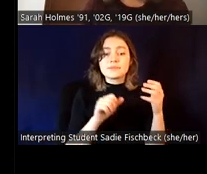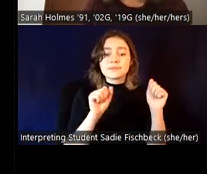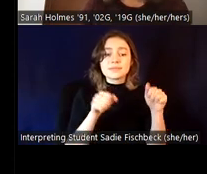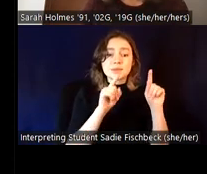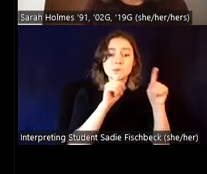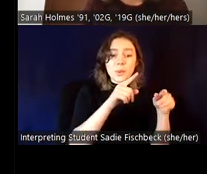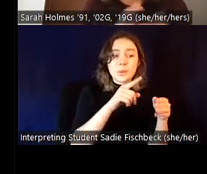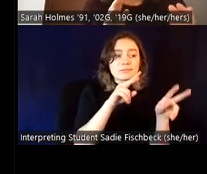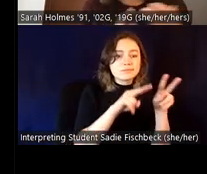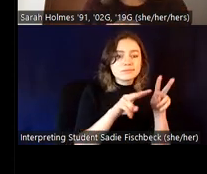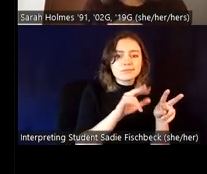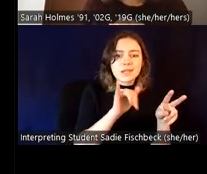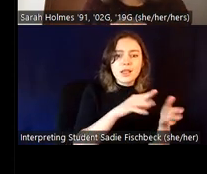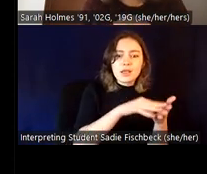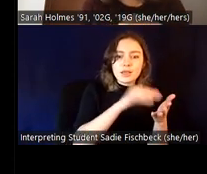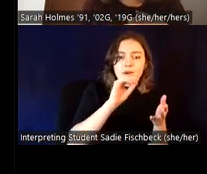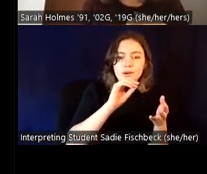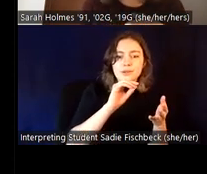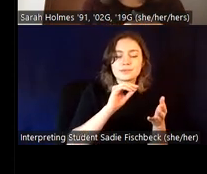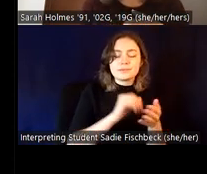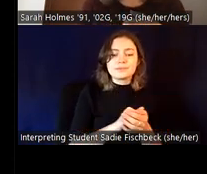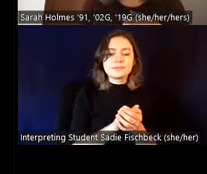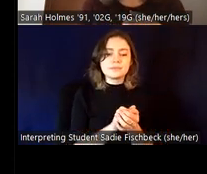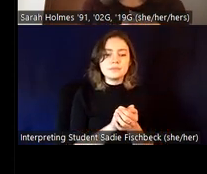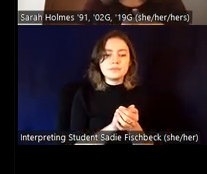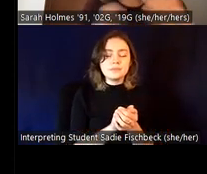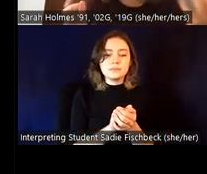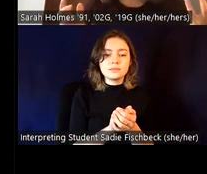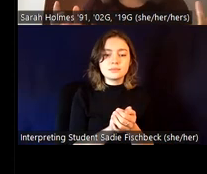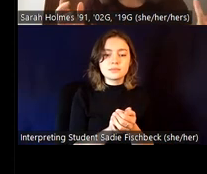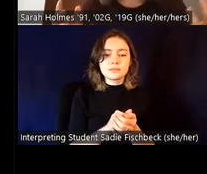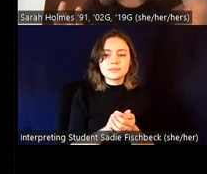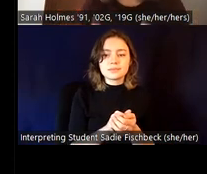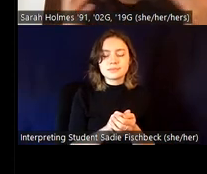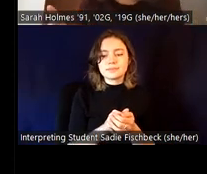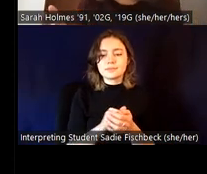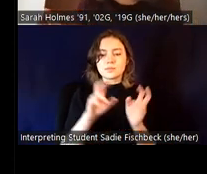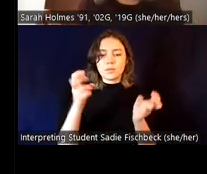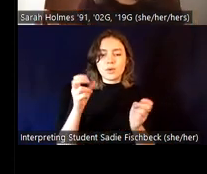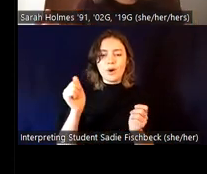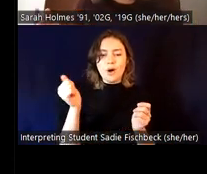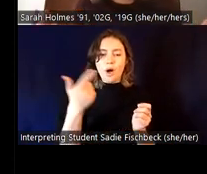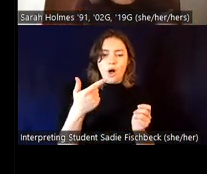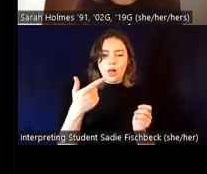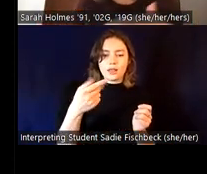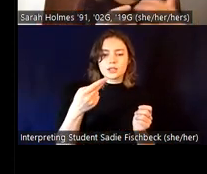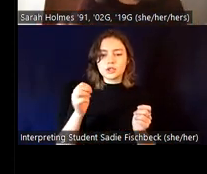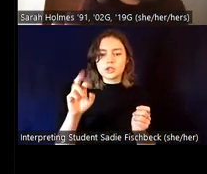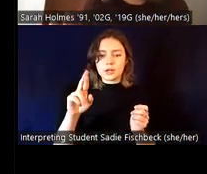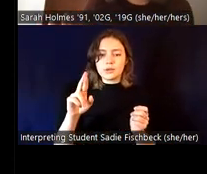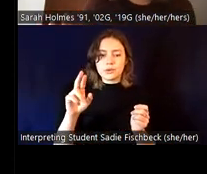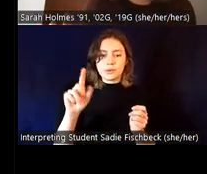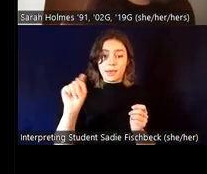resources. Um, all gender restrooms are incredibly important. Um, I am, you know, presenting from my home this morning where I